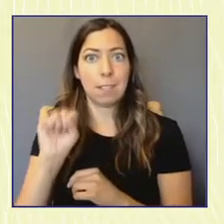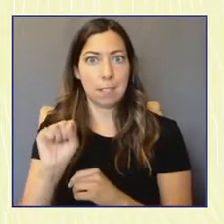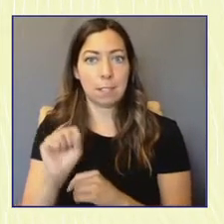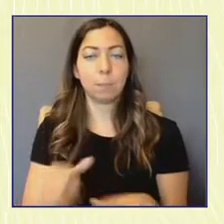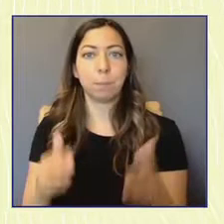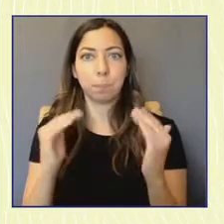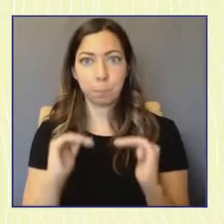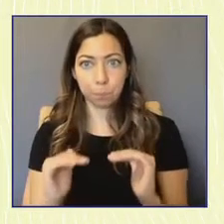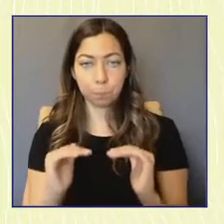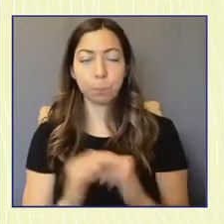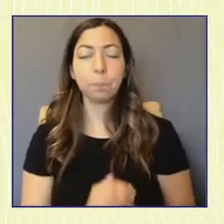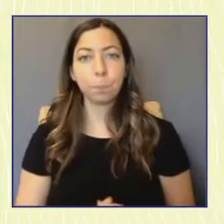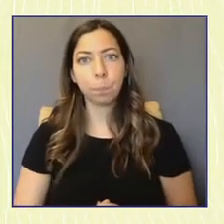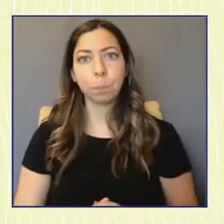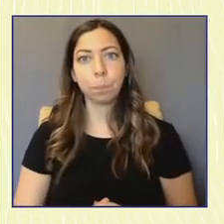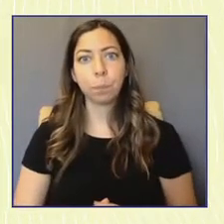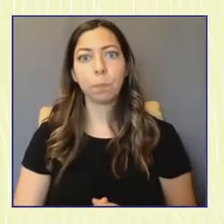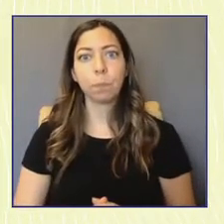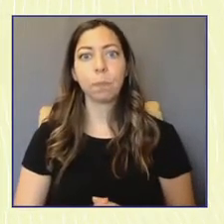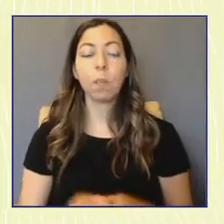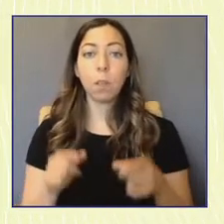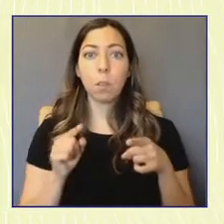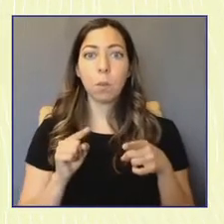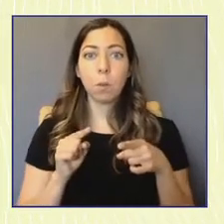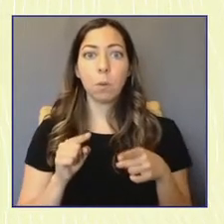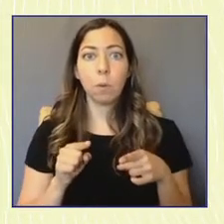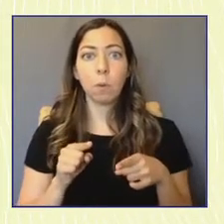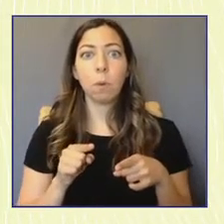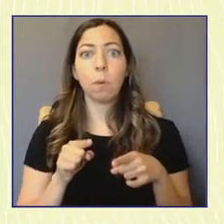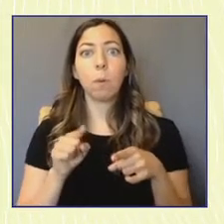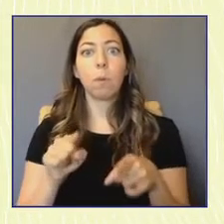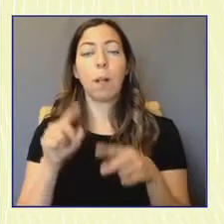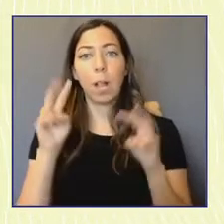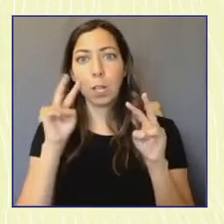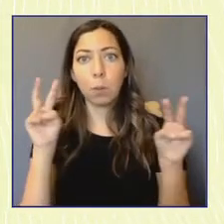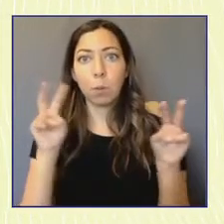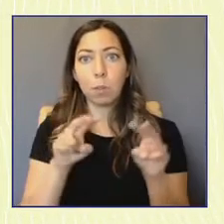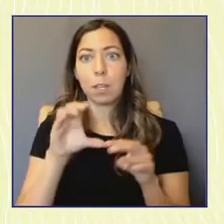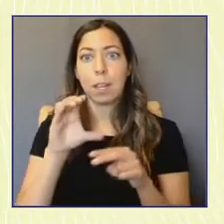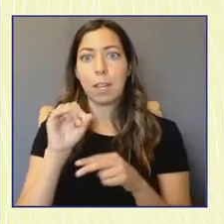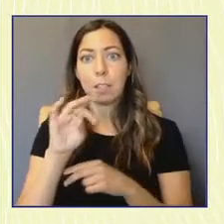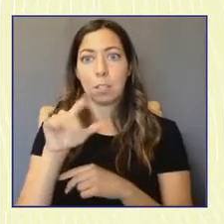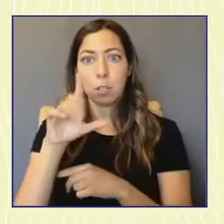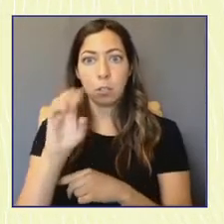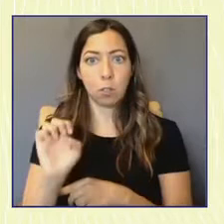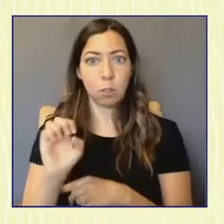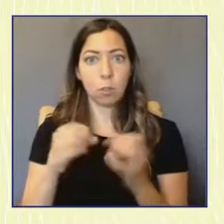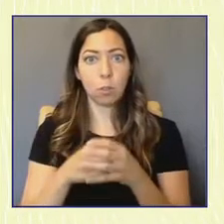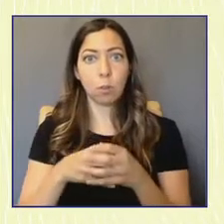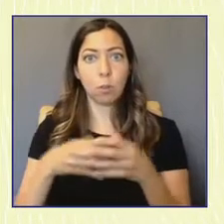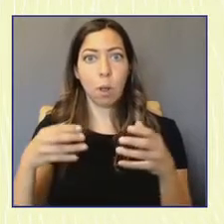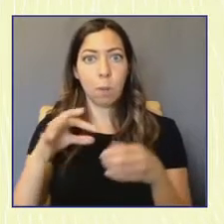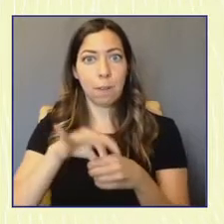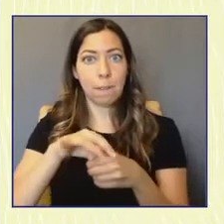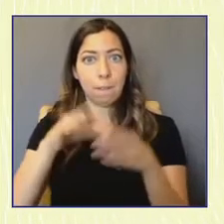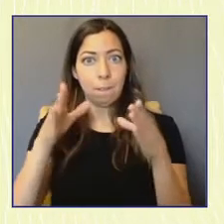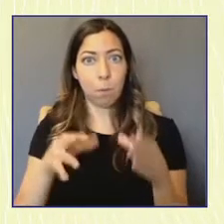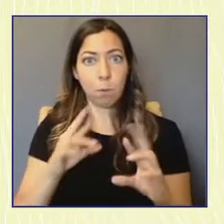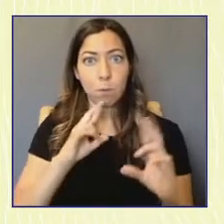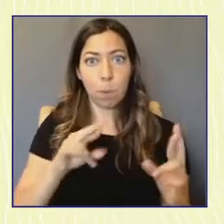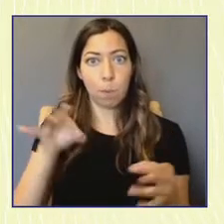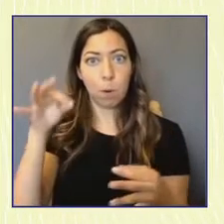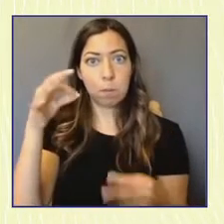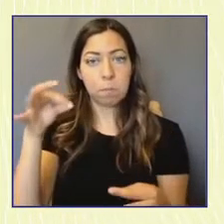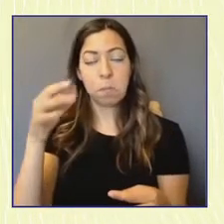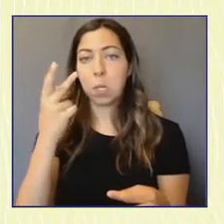So as you go through and explore the circle growing voters report, you'll see many, many more examples of lack of opportunity